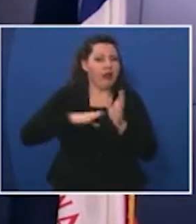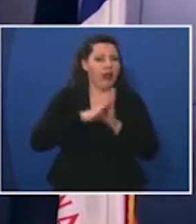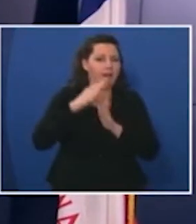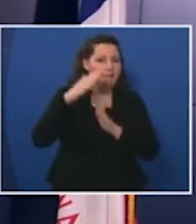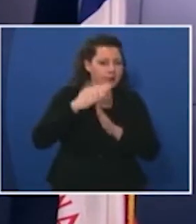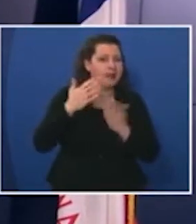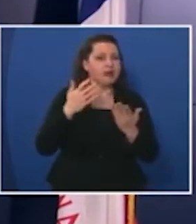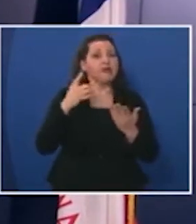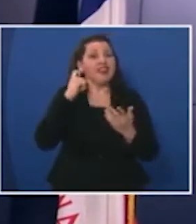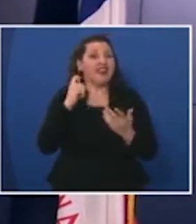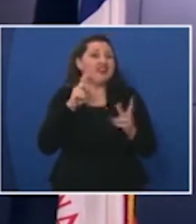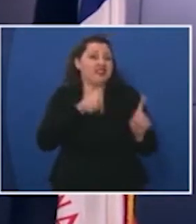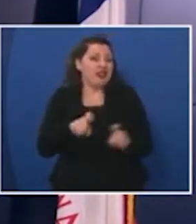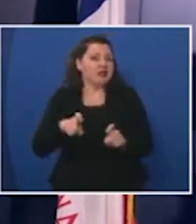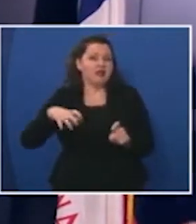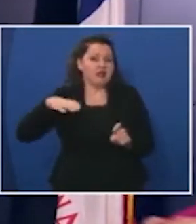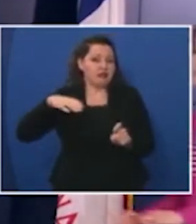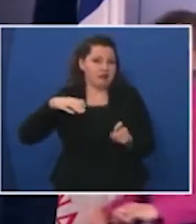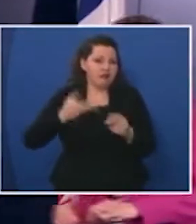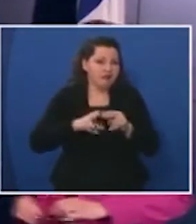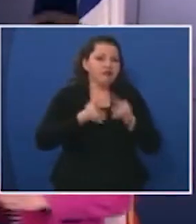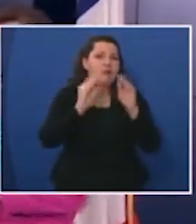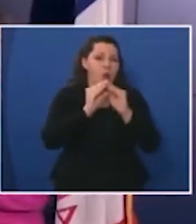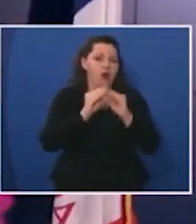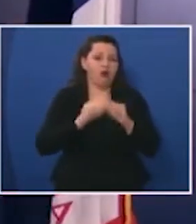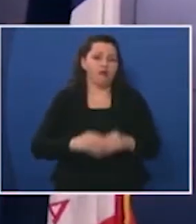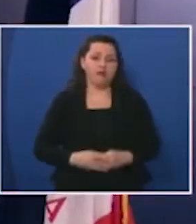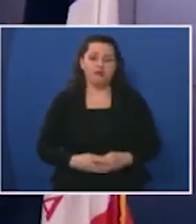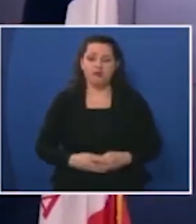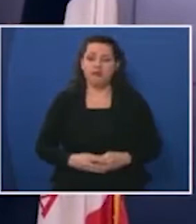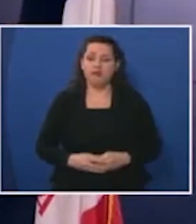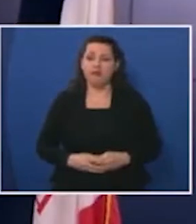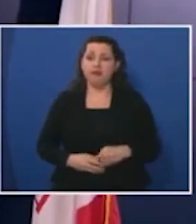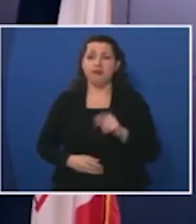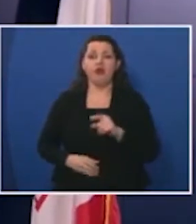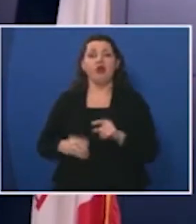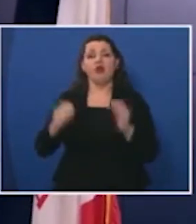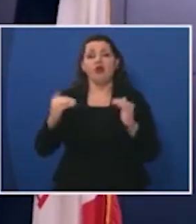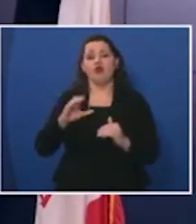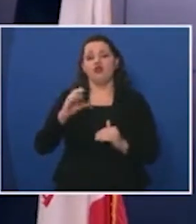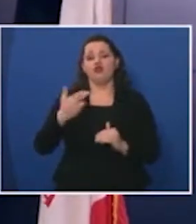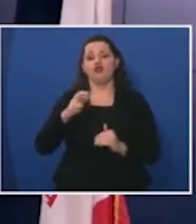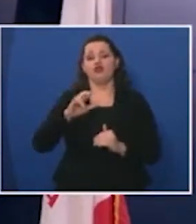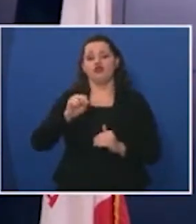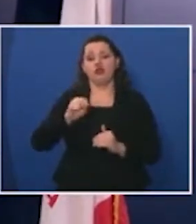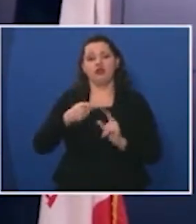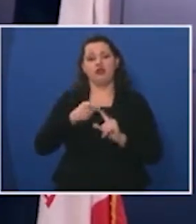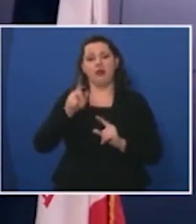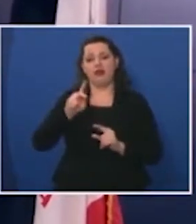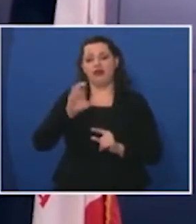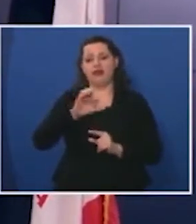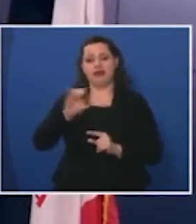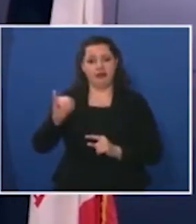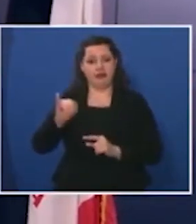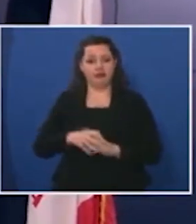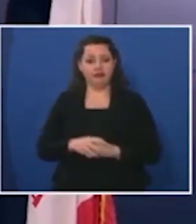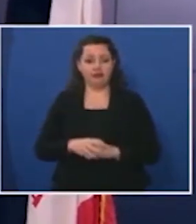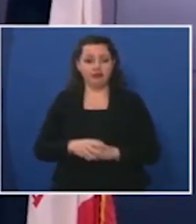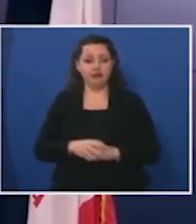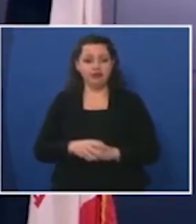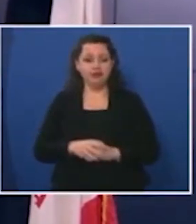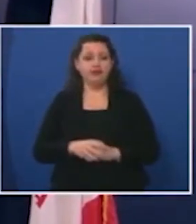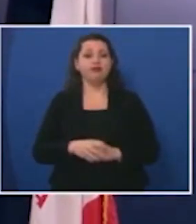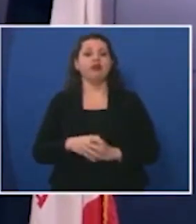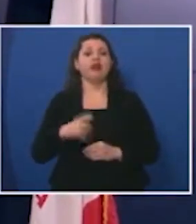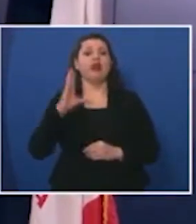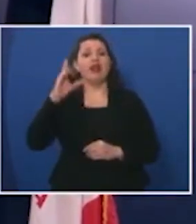continues to increase um chris kcc i go ahead hi governor uh first the bars